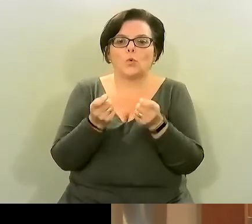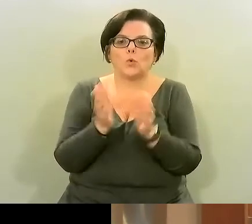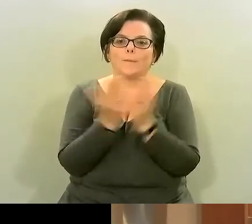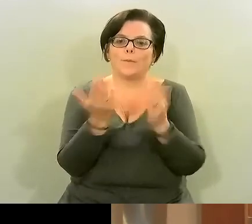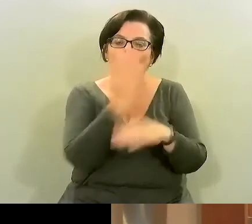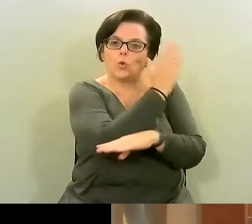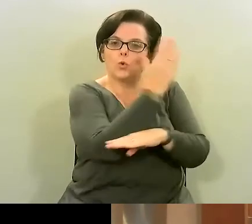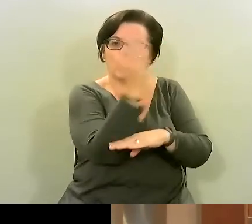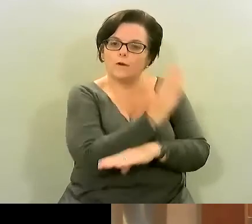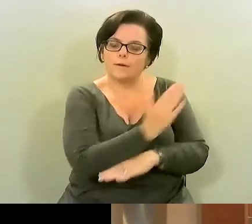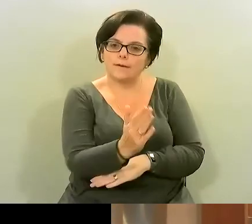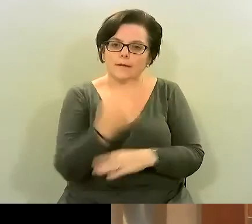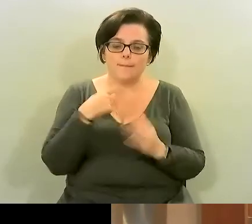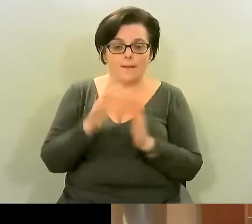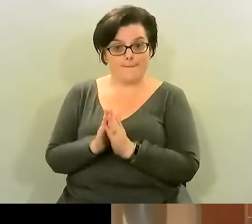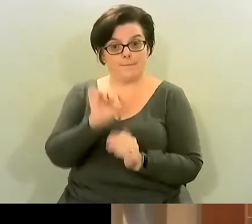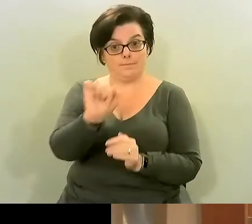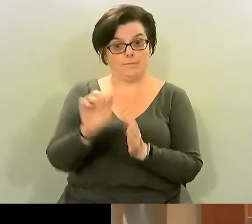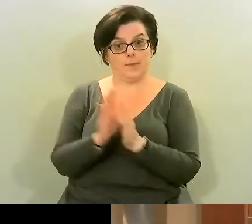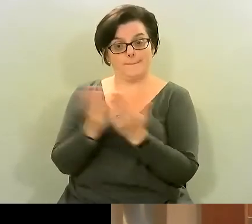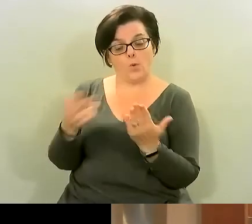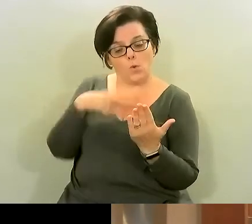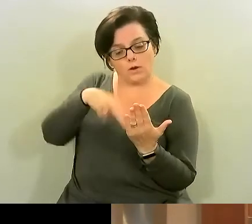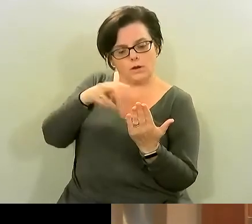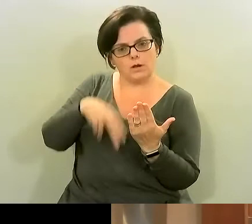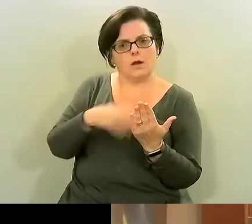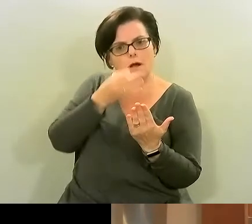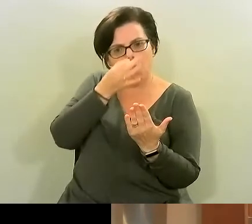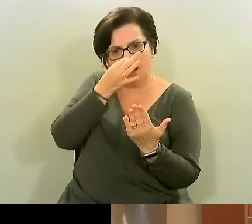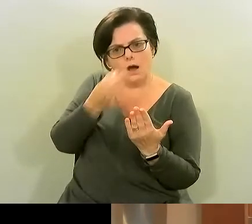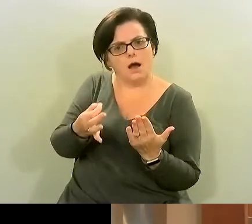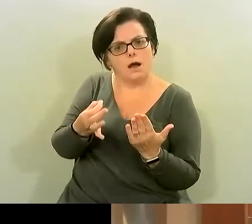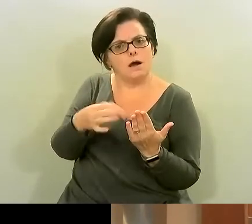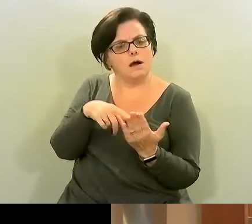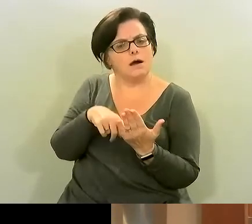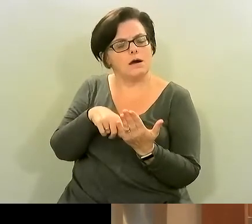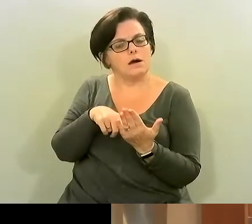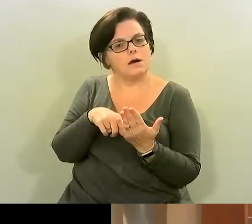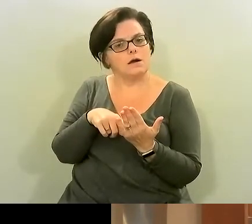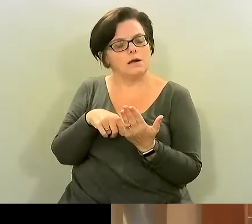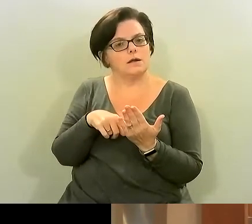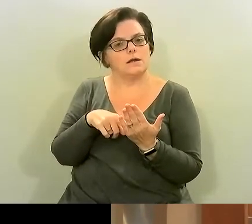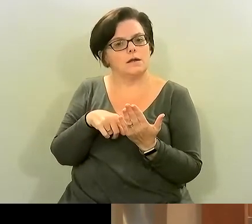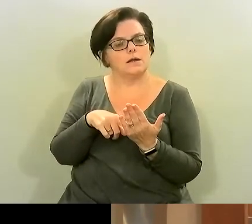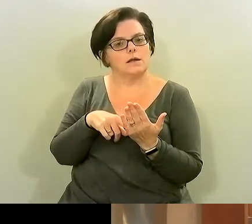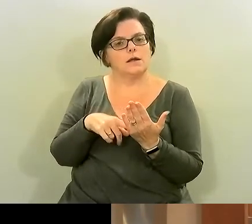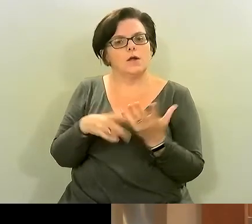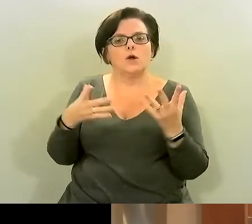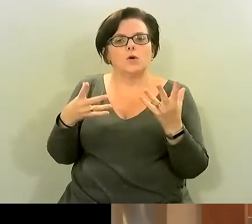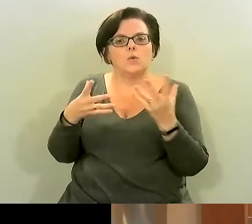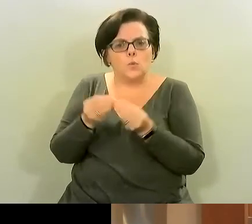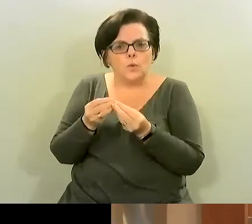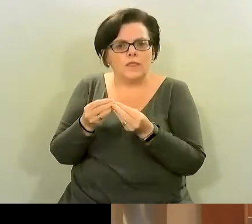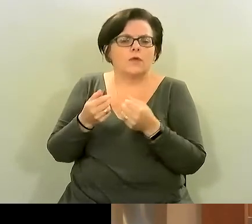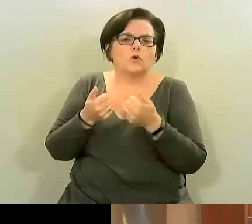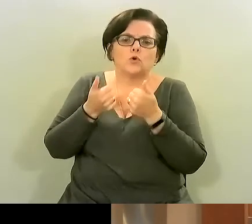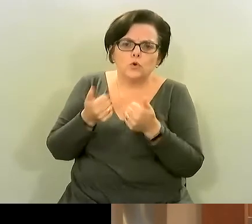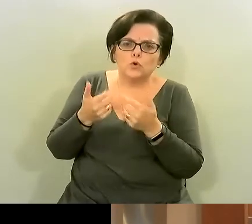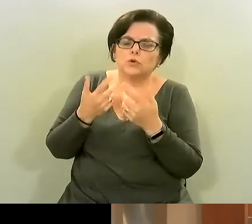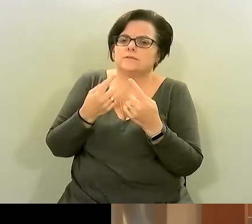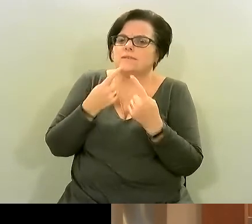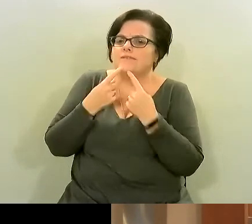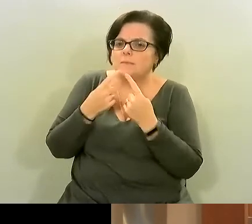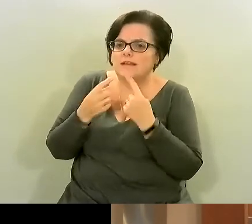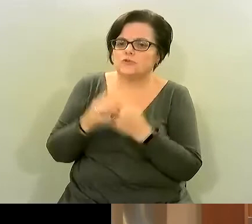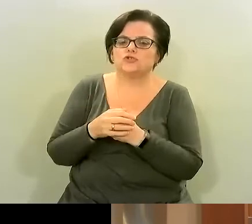recipes in but i have to say that um it's just got really good stuff it's it's done not